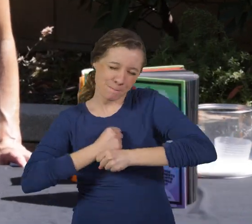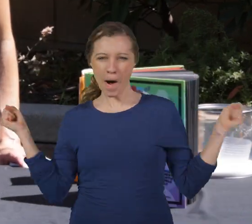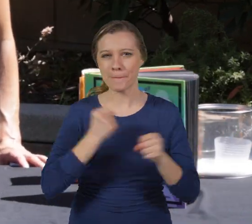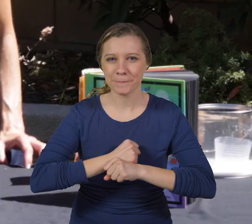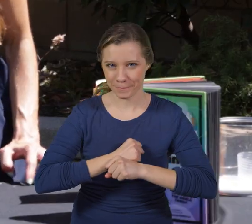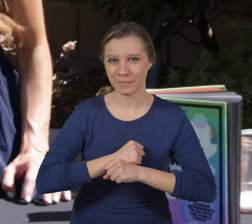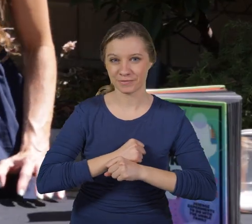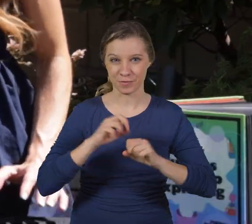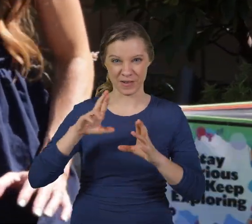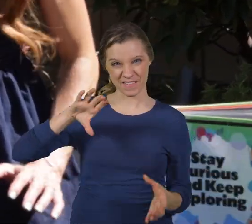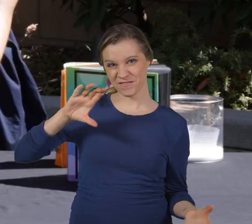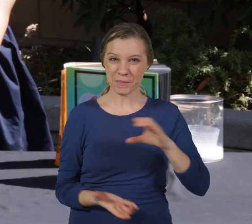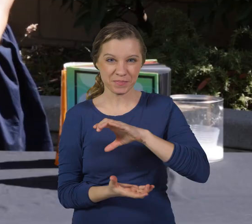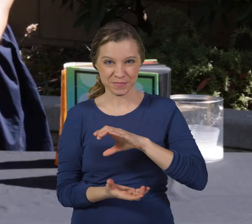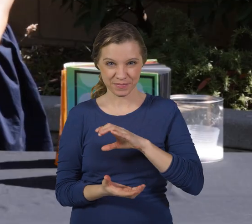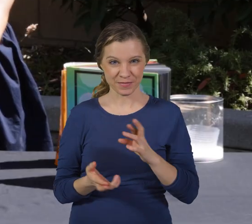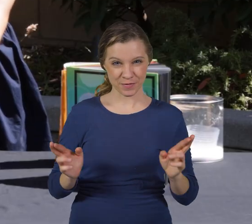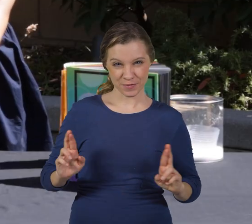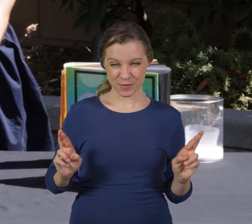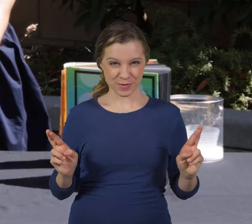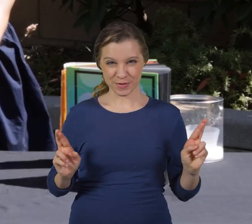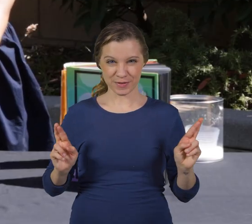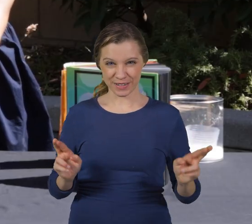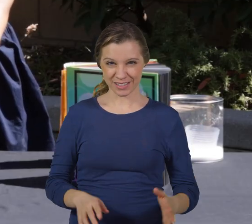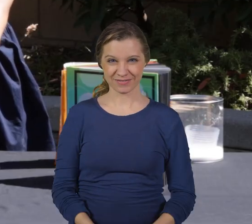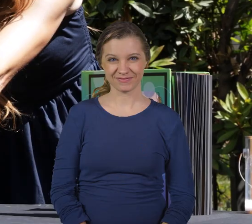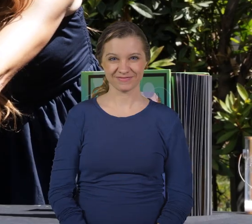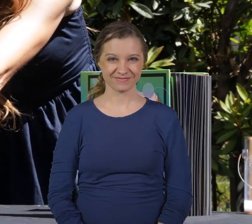In fact, it's ready to blow. Are you ready to flip it over?